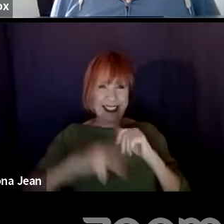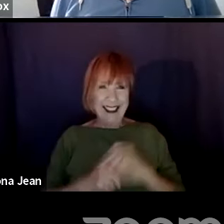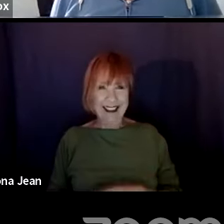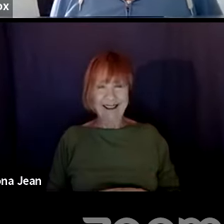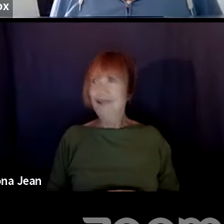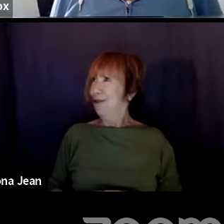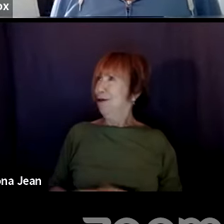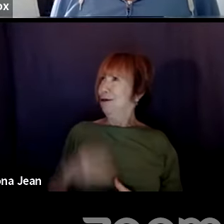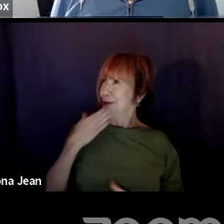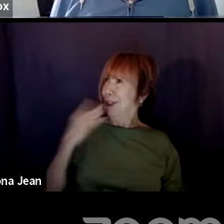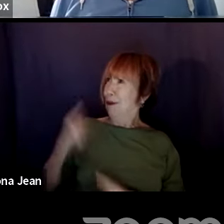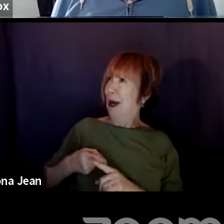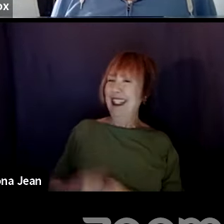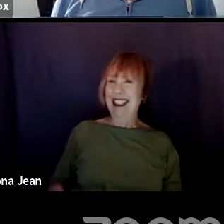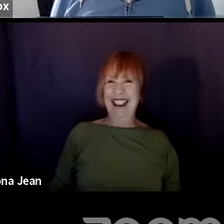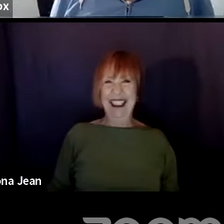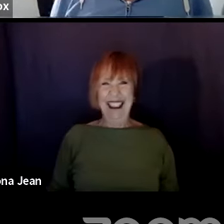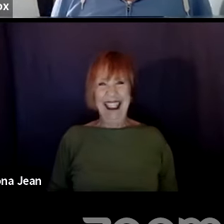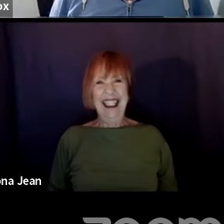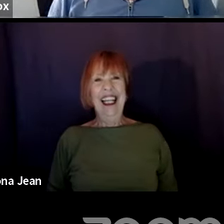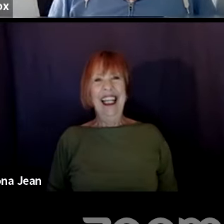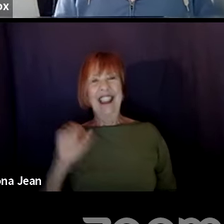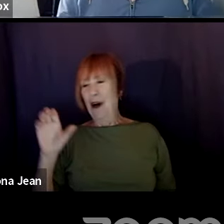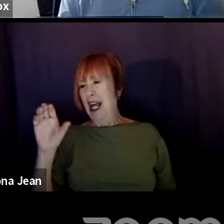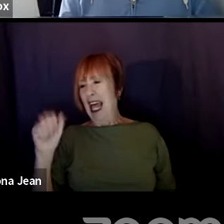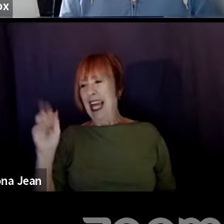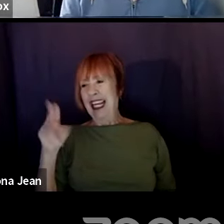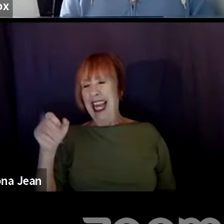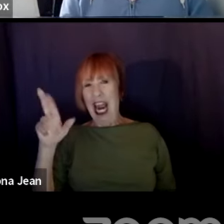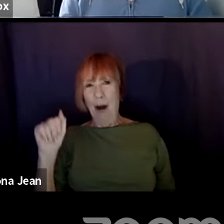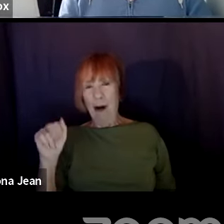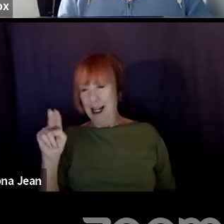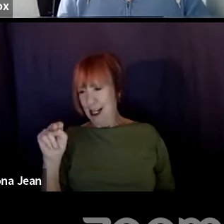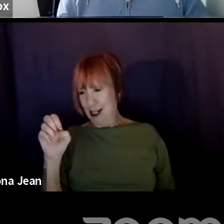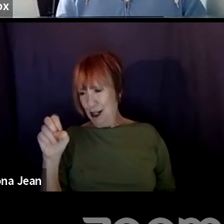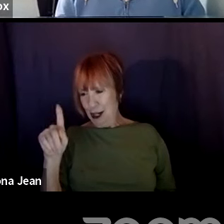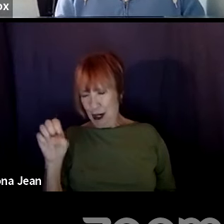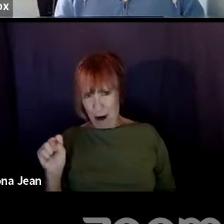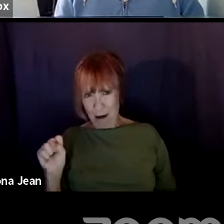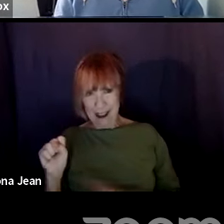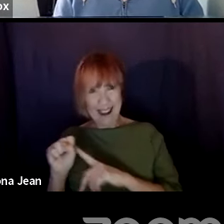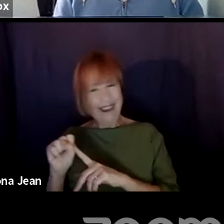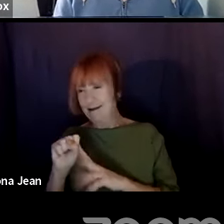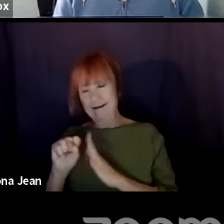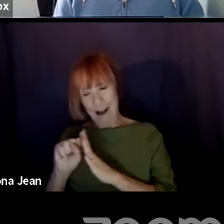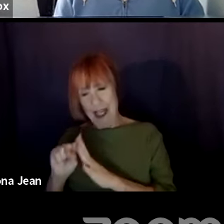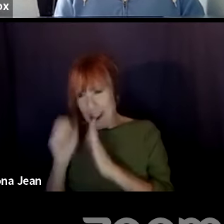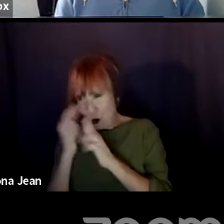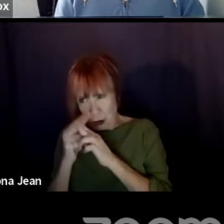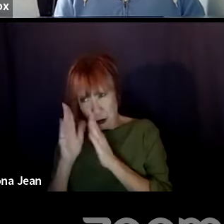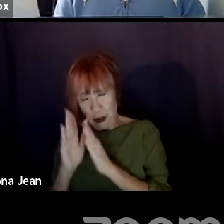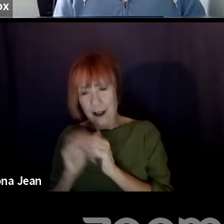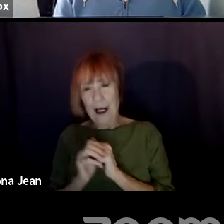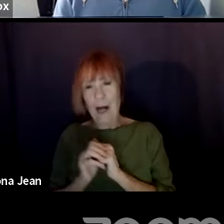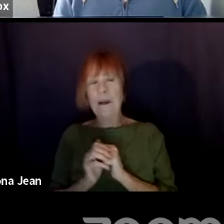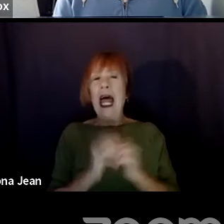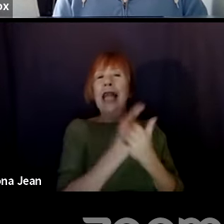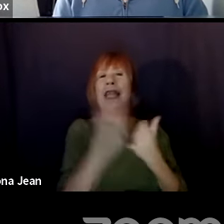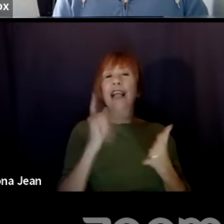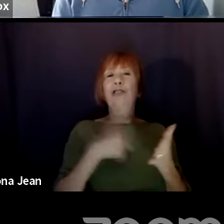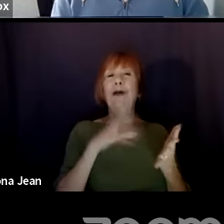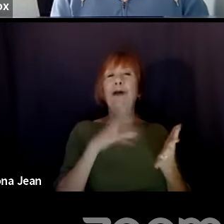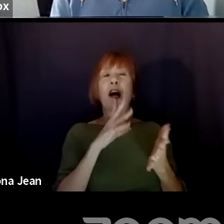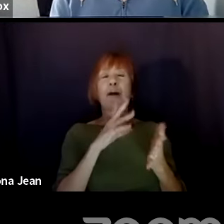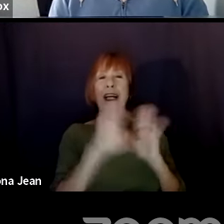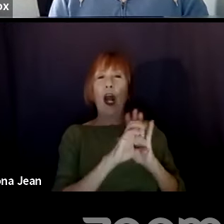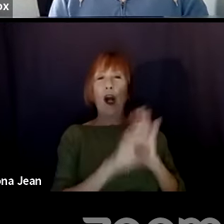that. So that those are, those are camera notes. We had, we talked a little bit about this last week, um, in our character development one, because